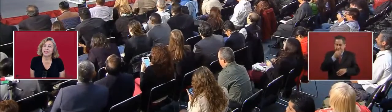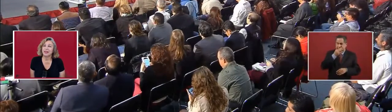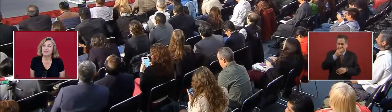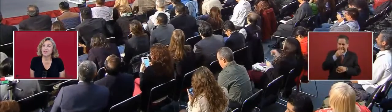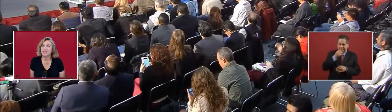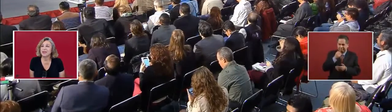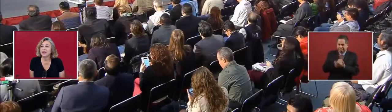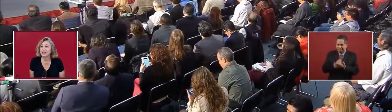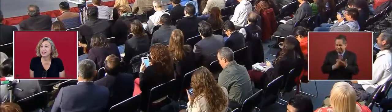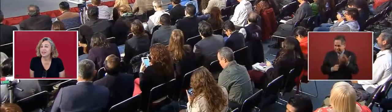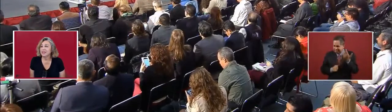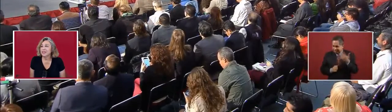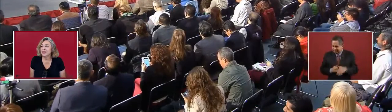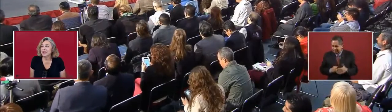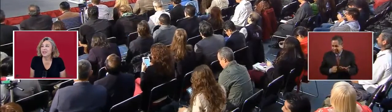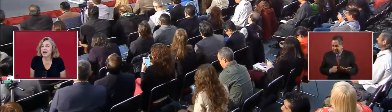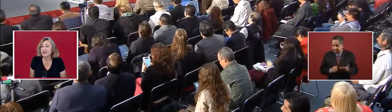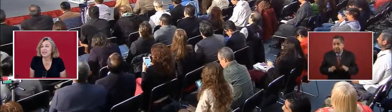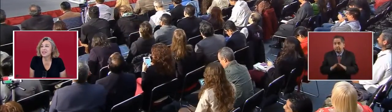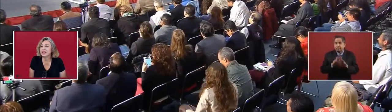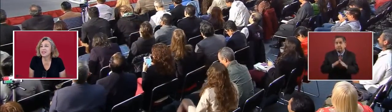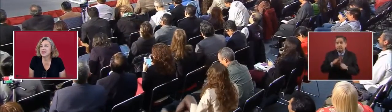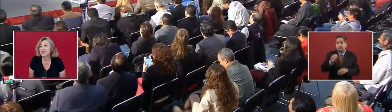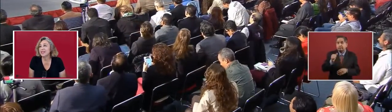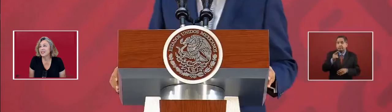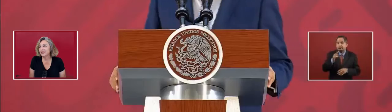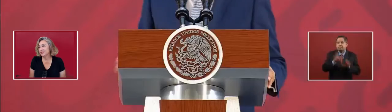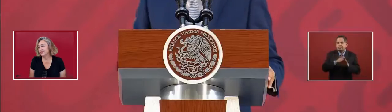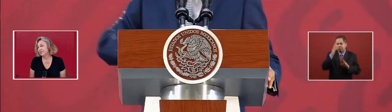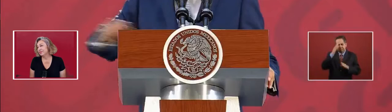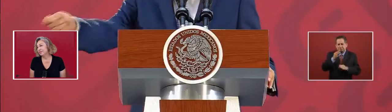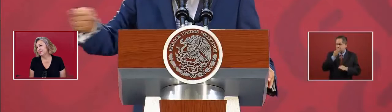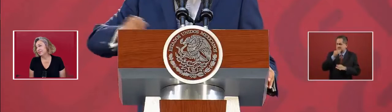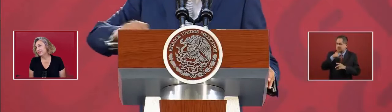Come learn. You know how they used to do it?